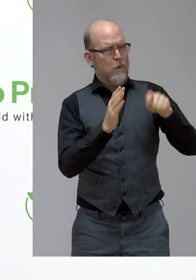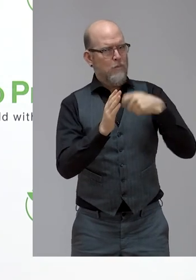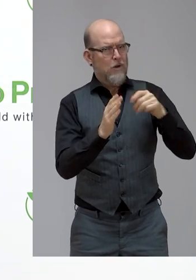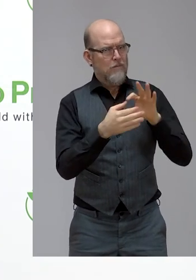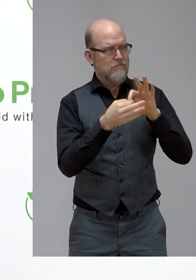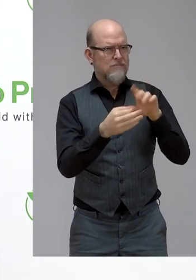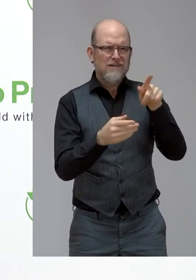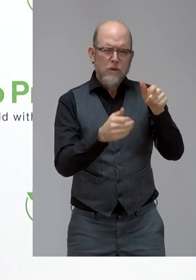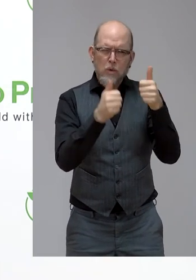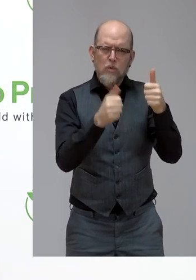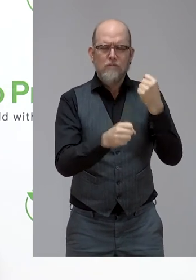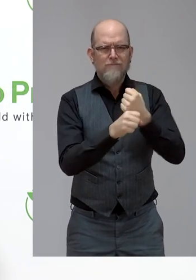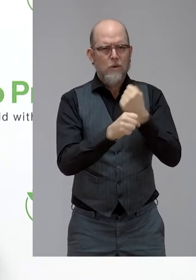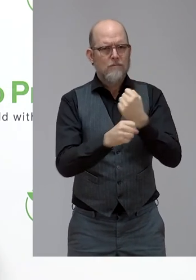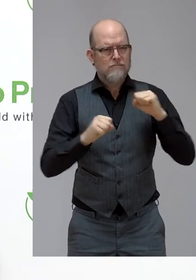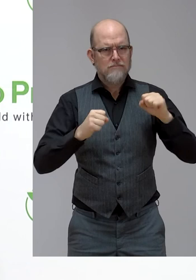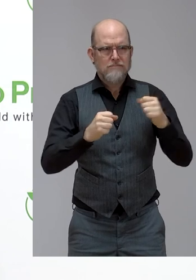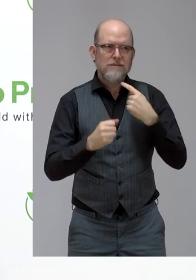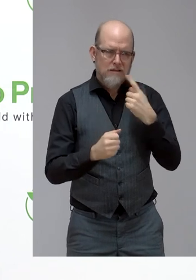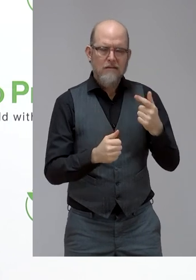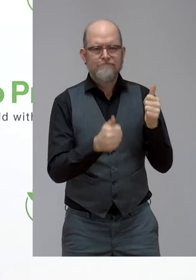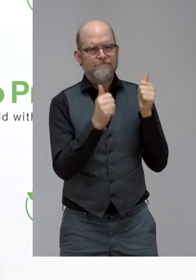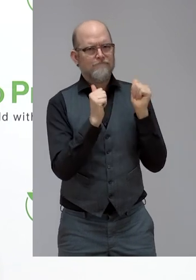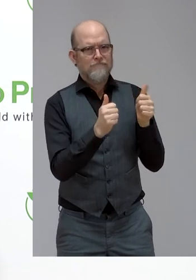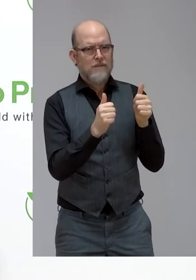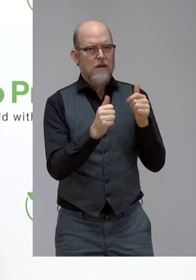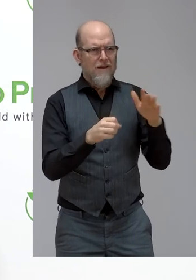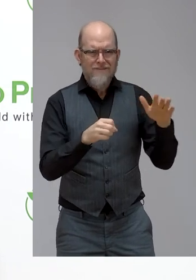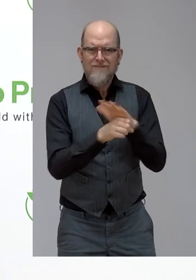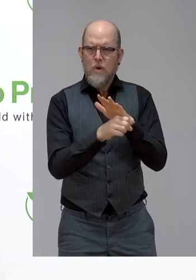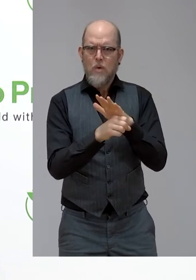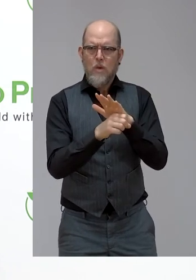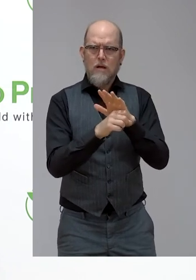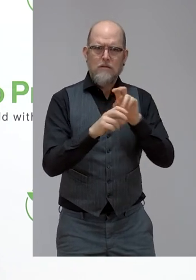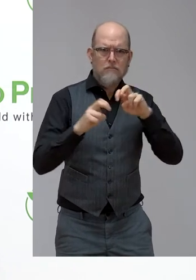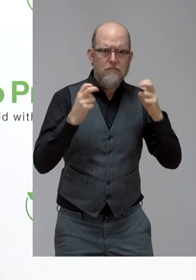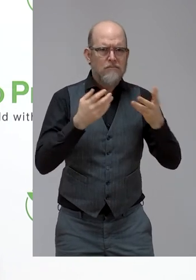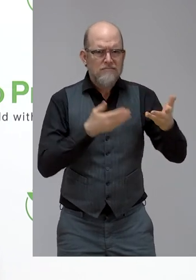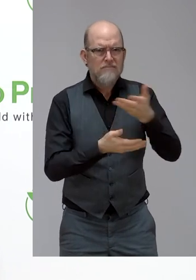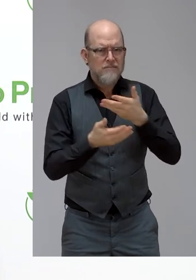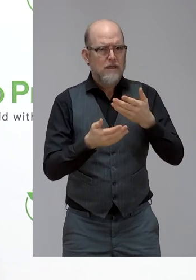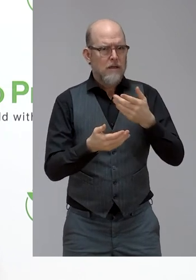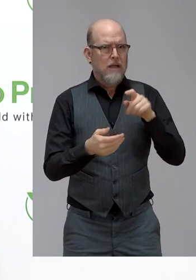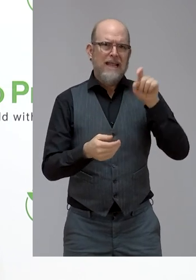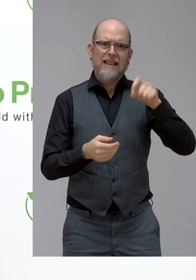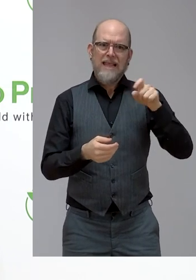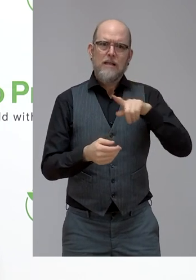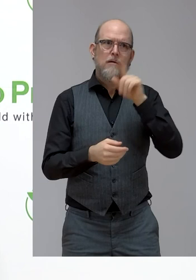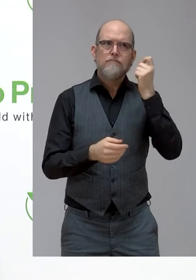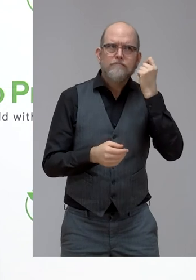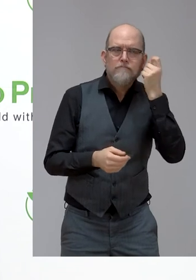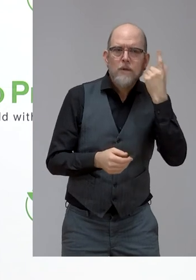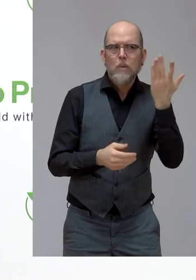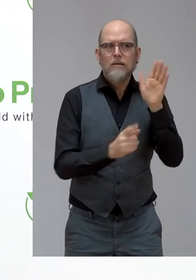in making this full-blown circle that is needed to understand what is needed to create this